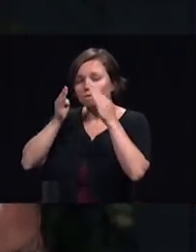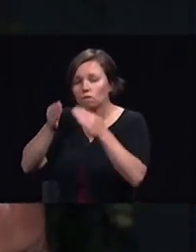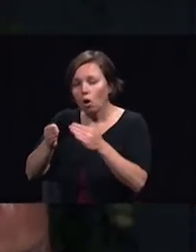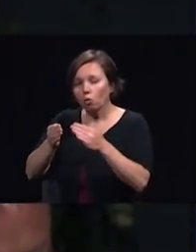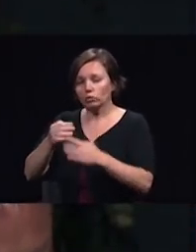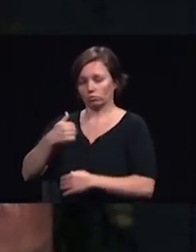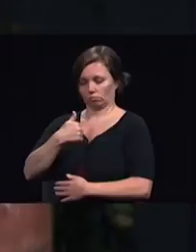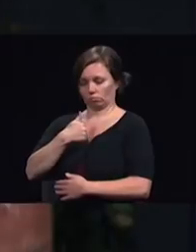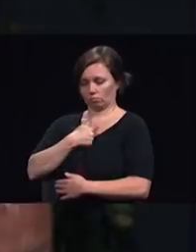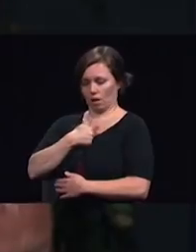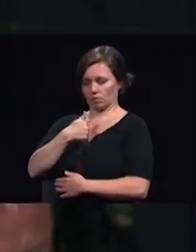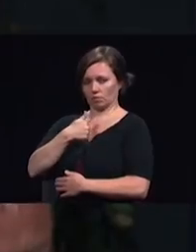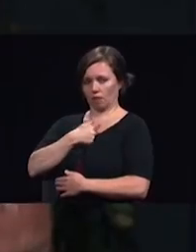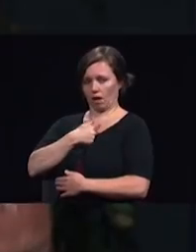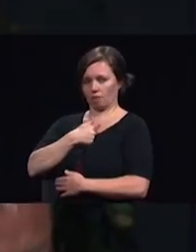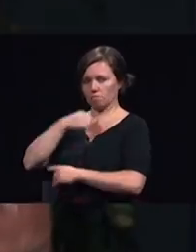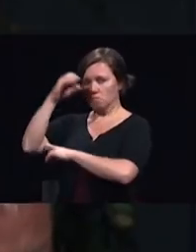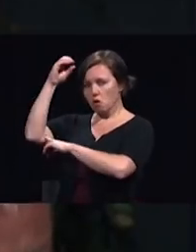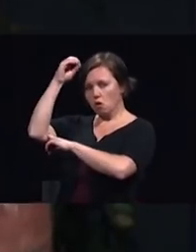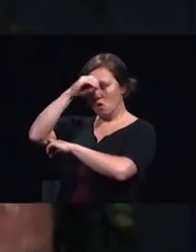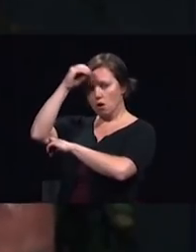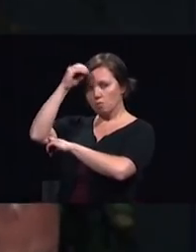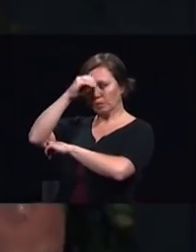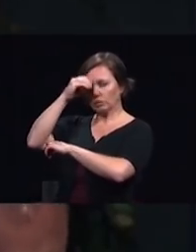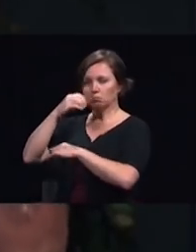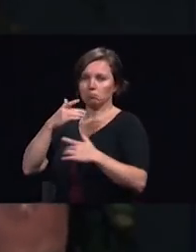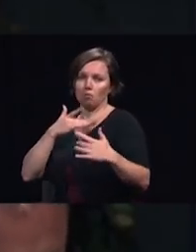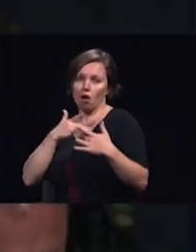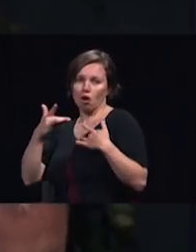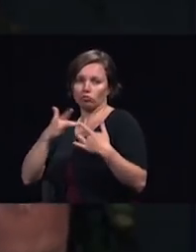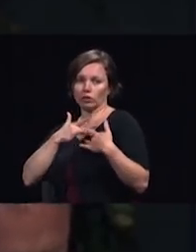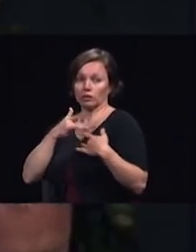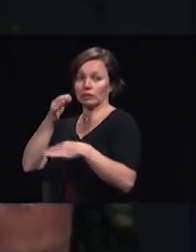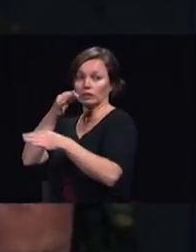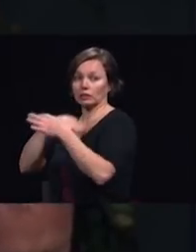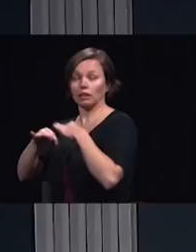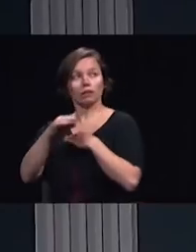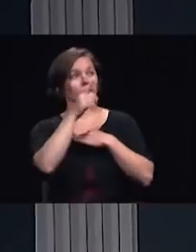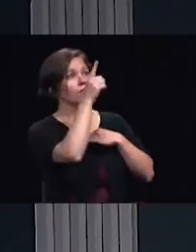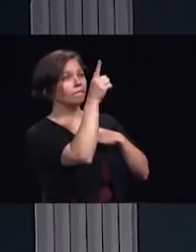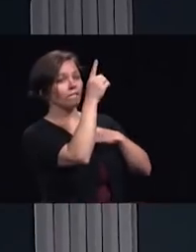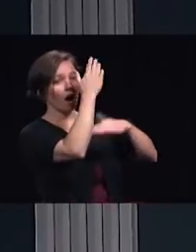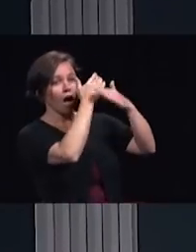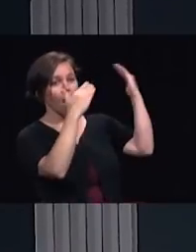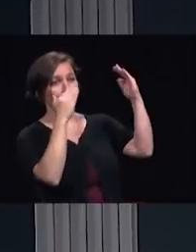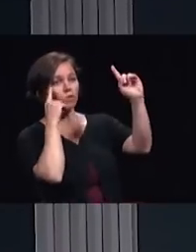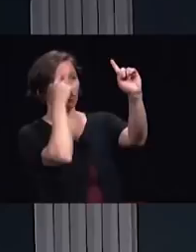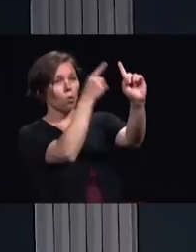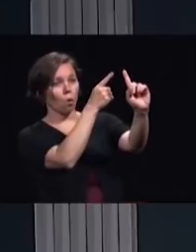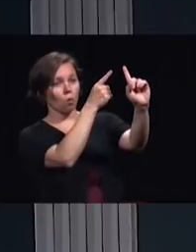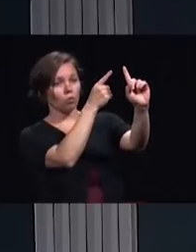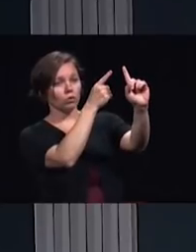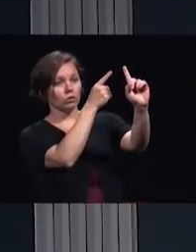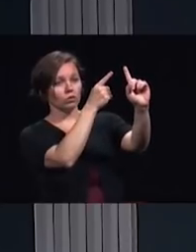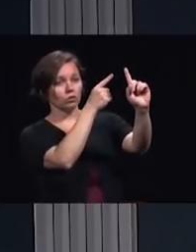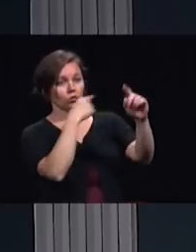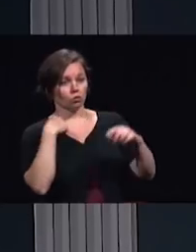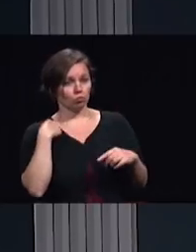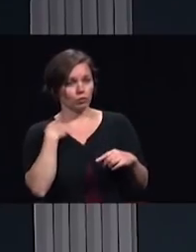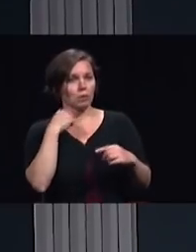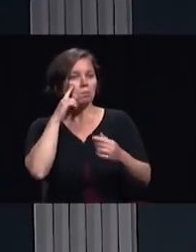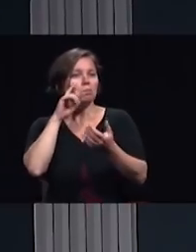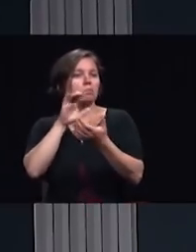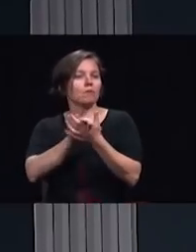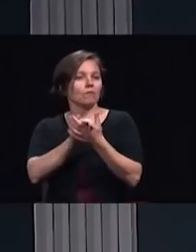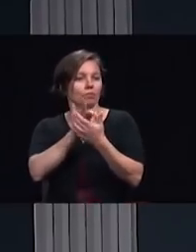and concerns rather than our heaven born mission do we believe that the work